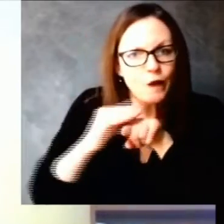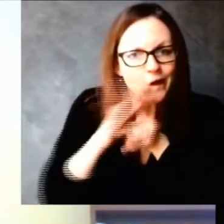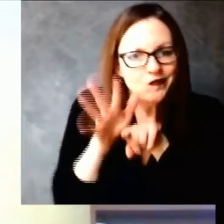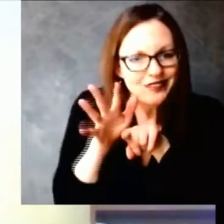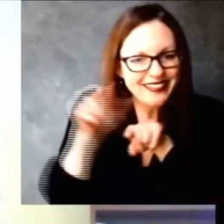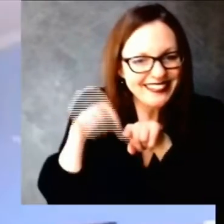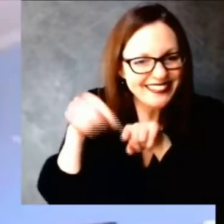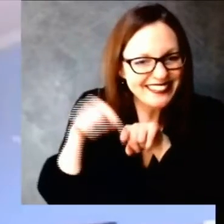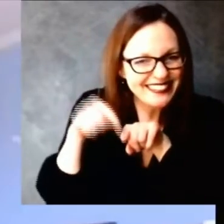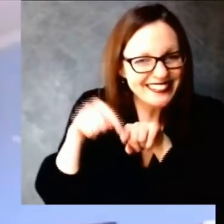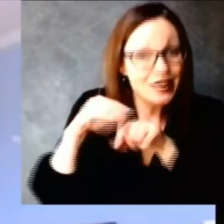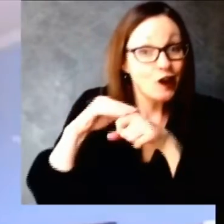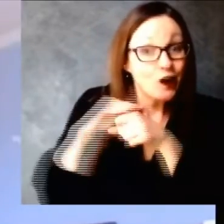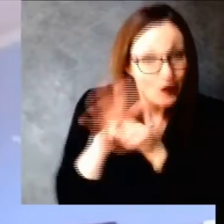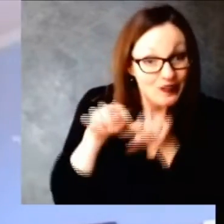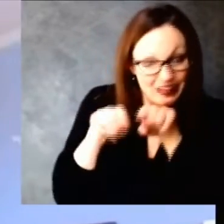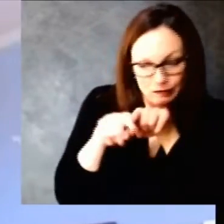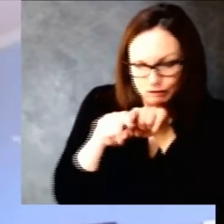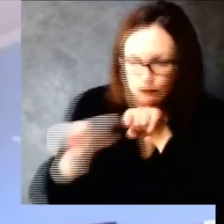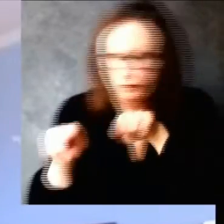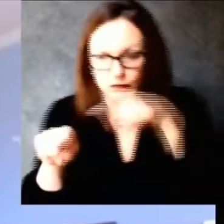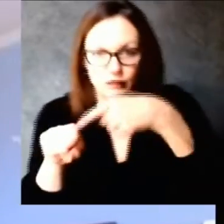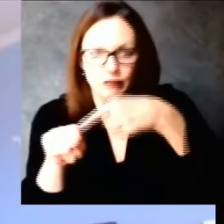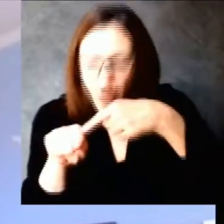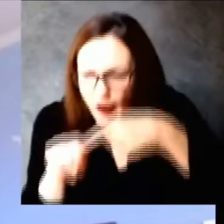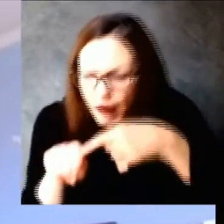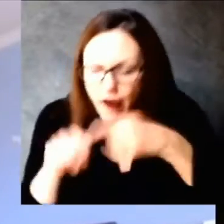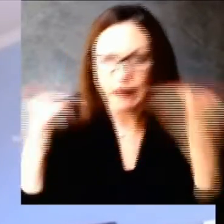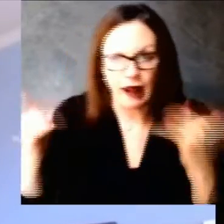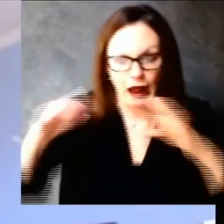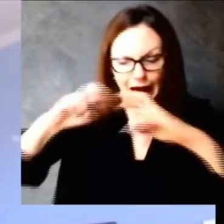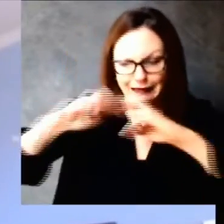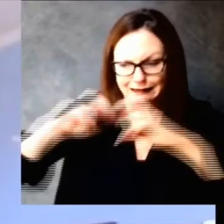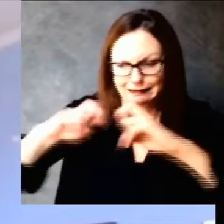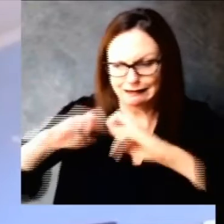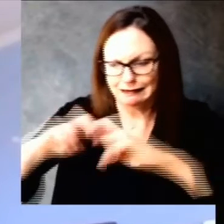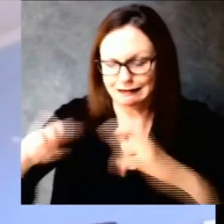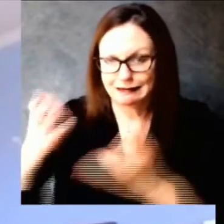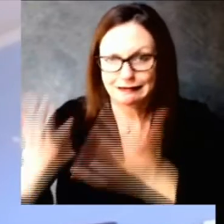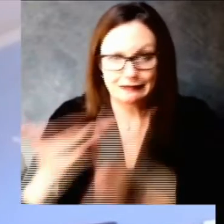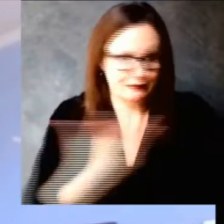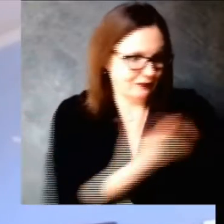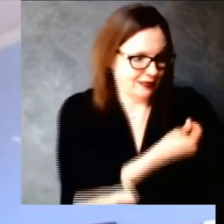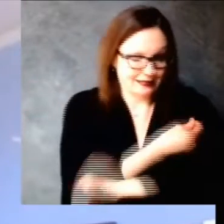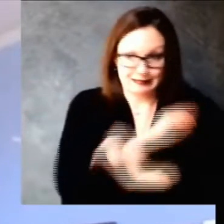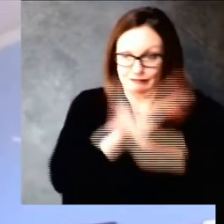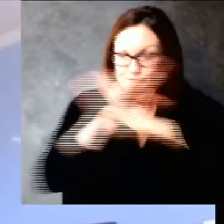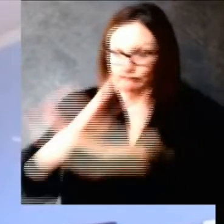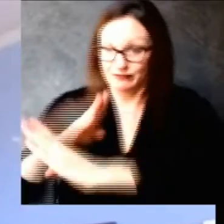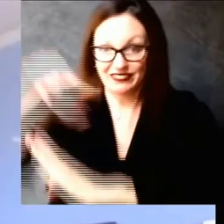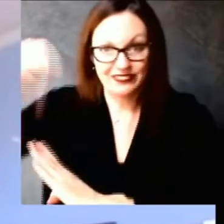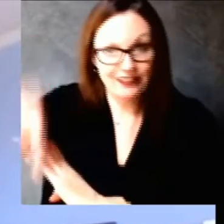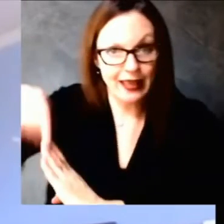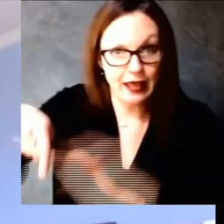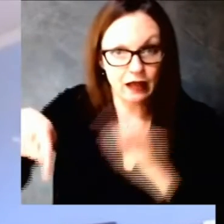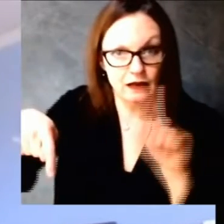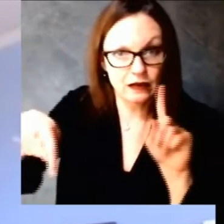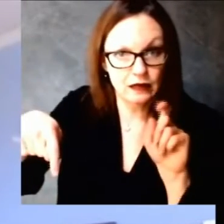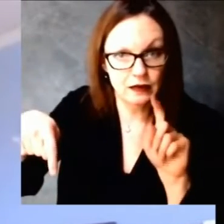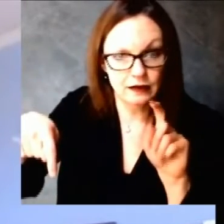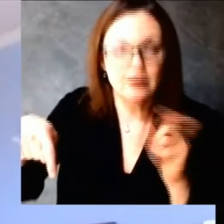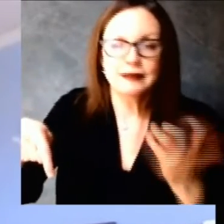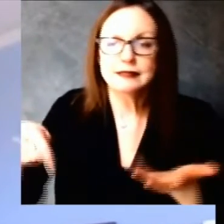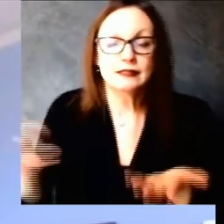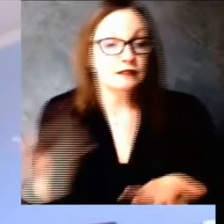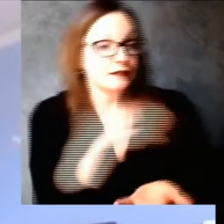yeah you know as you were talking it it sort of brought to mind measles the measles vaccine is very effective it's 95